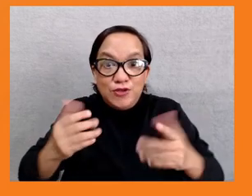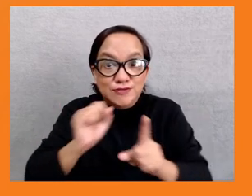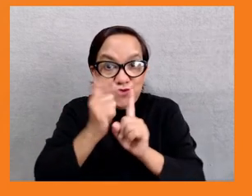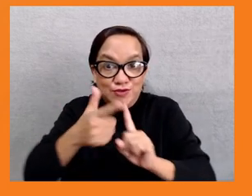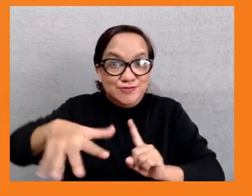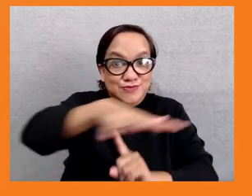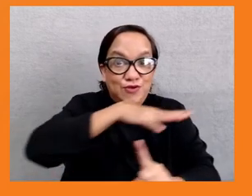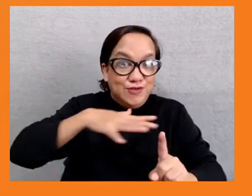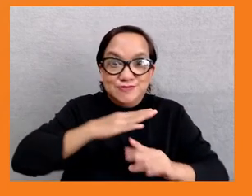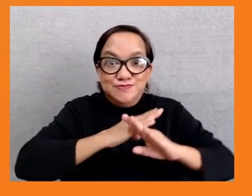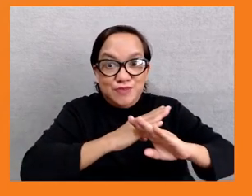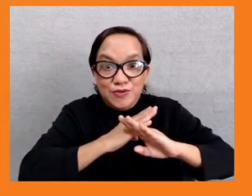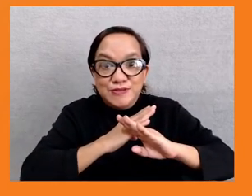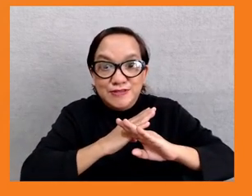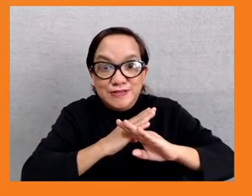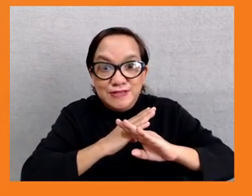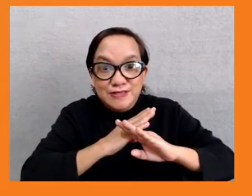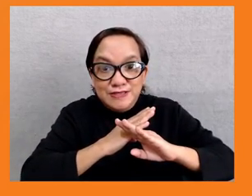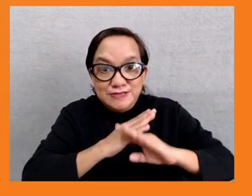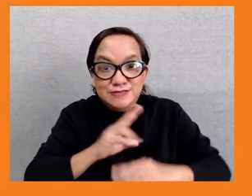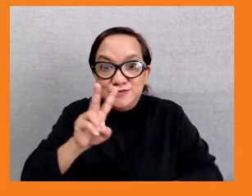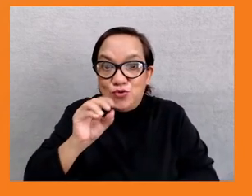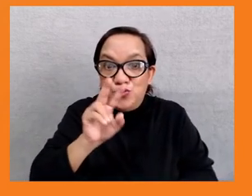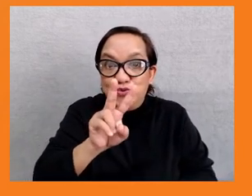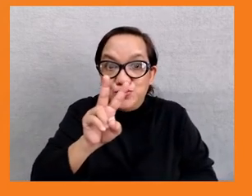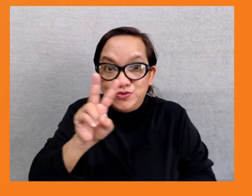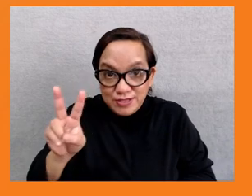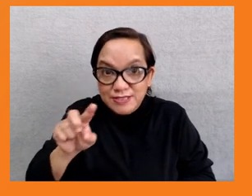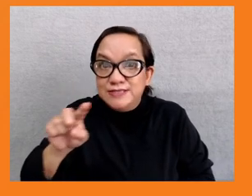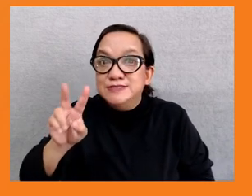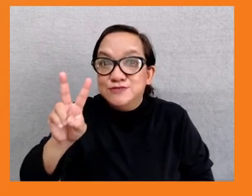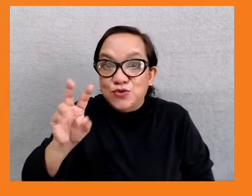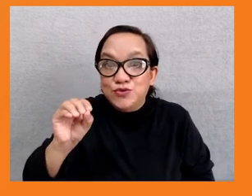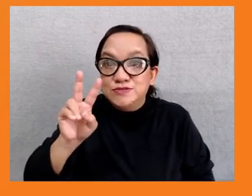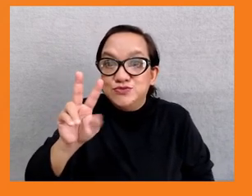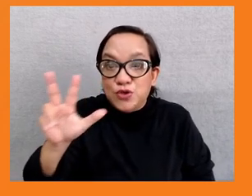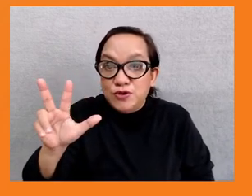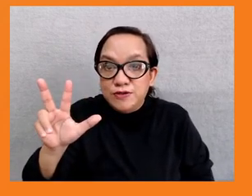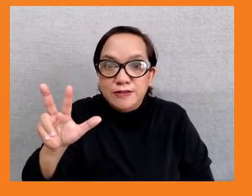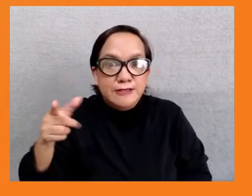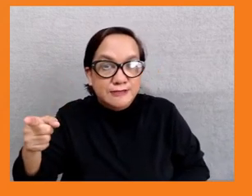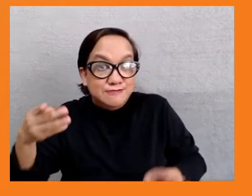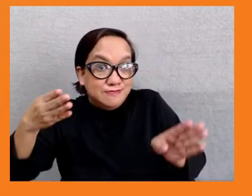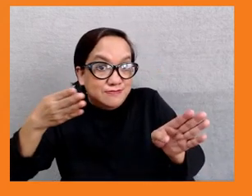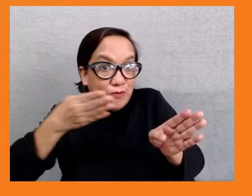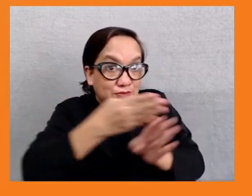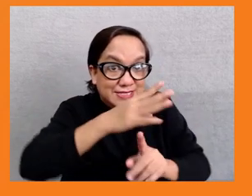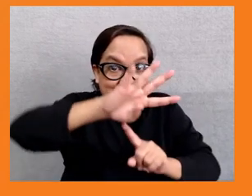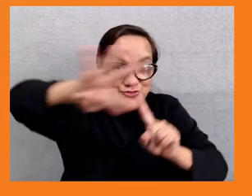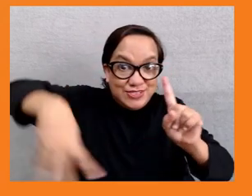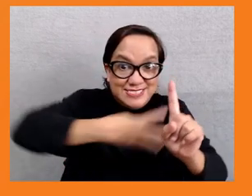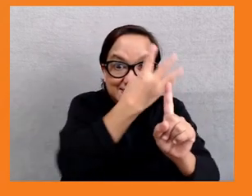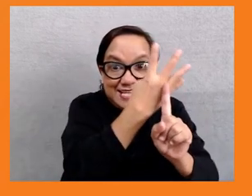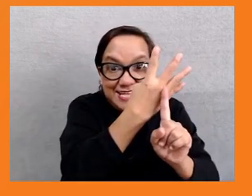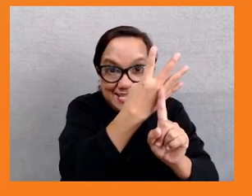aligning with the SDGs emphasis on the importance of social protection. We have been developing